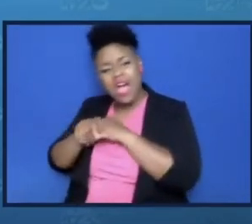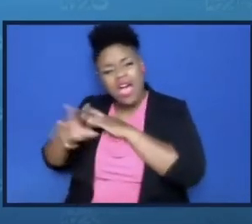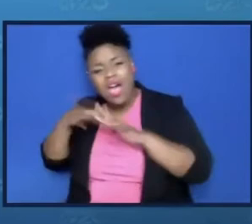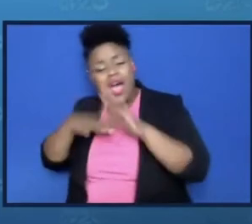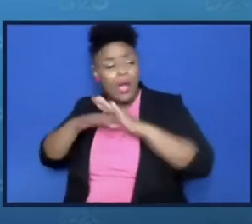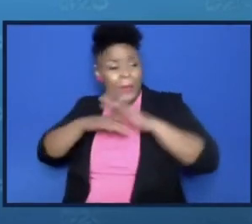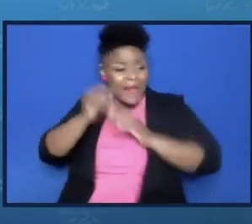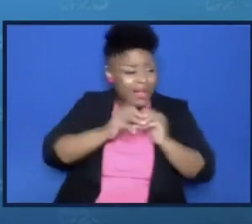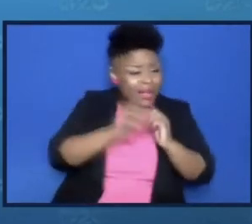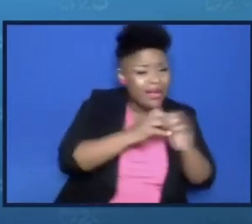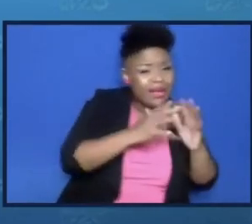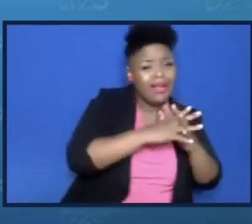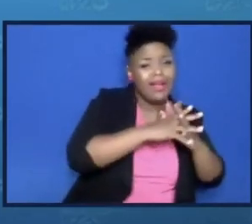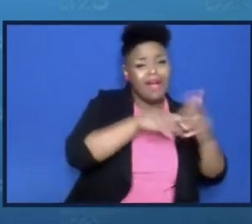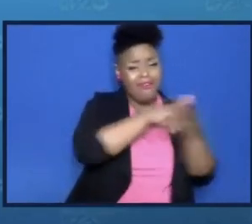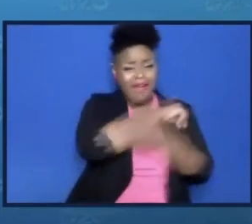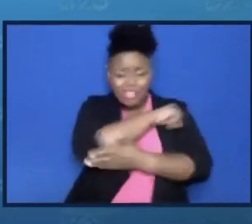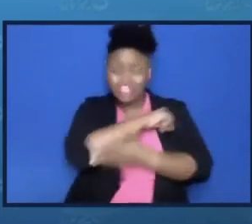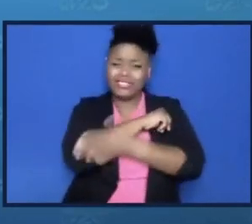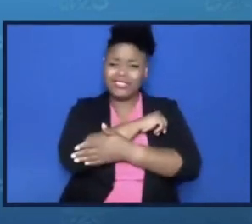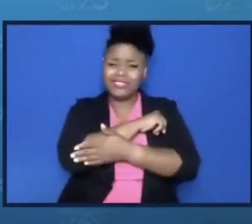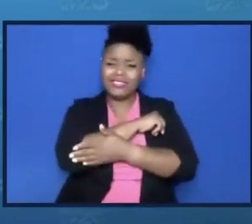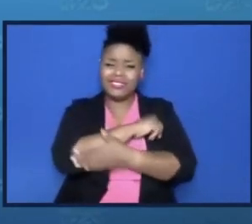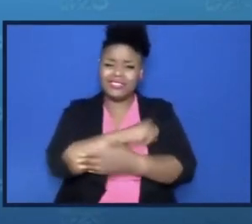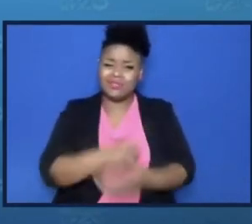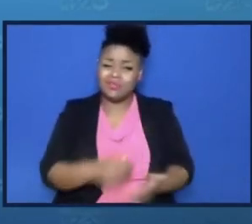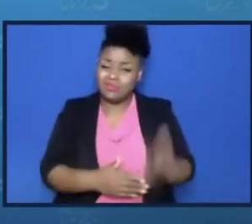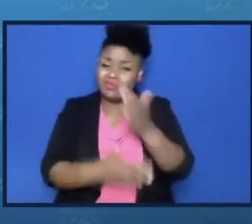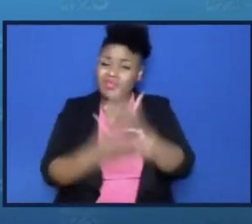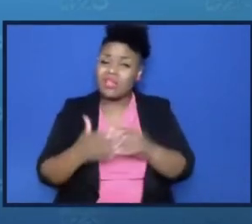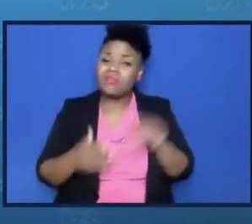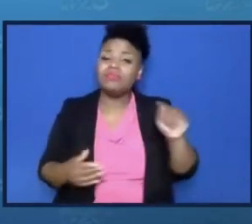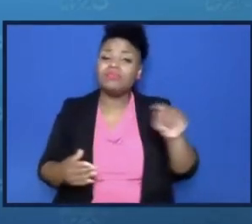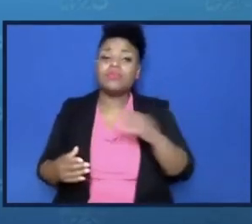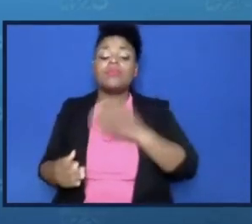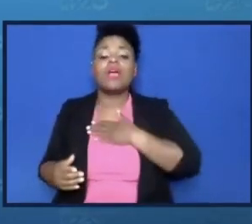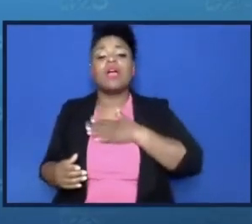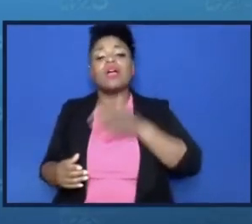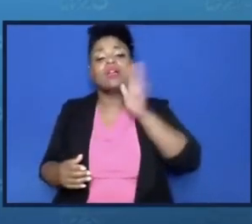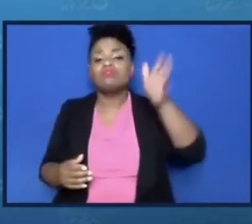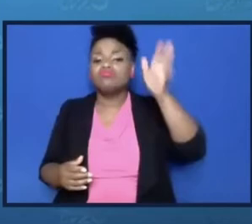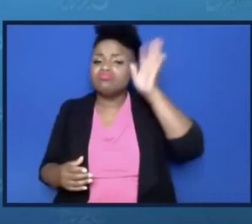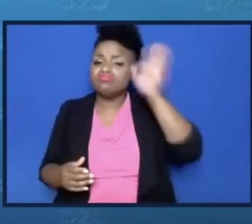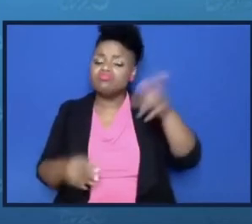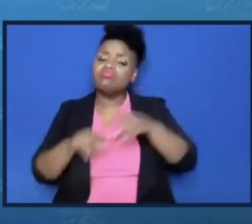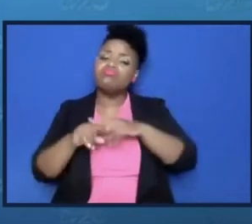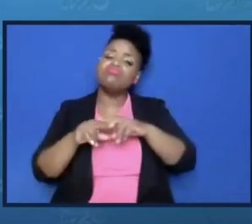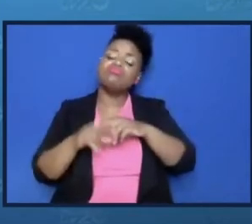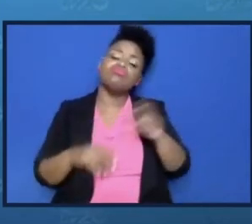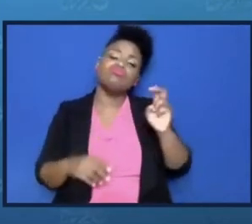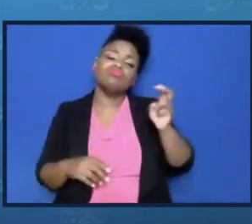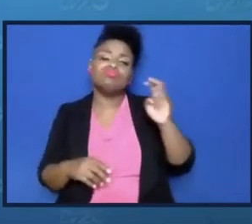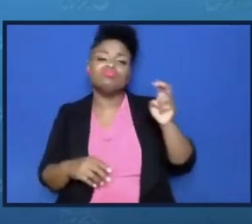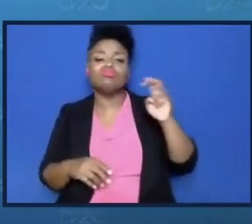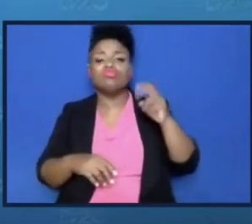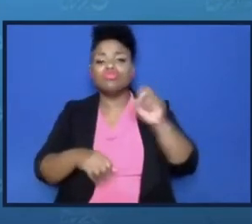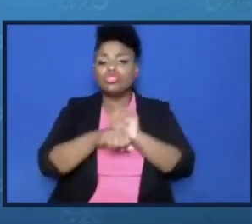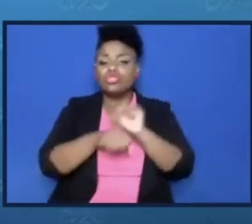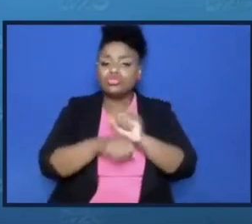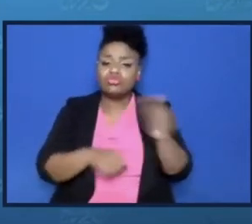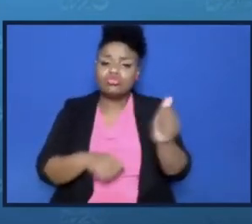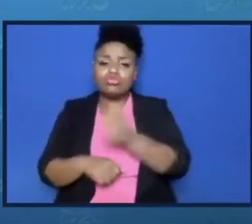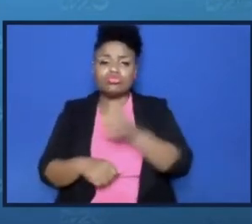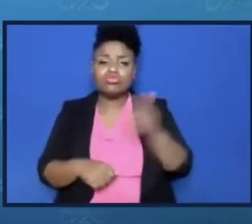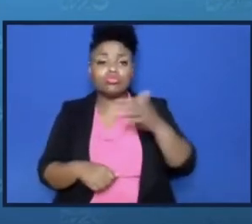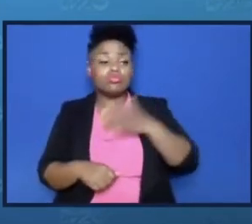There were those like my Laguna grandparents who worked on our country's railroad, and those like my mother, a Navy veteran,